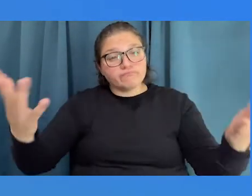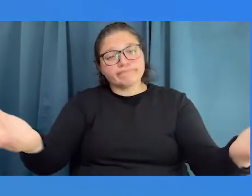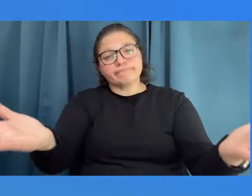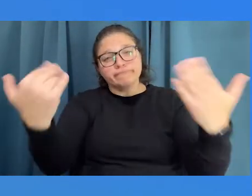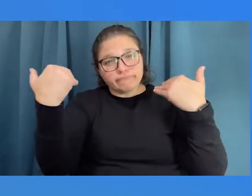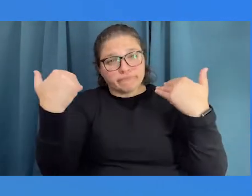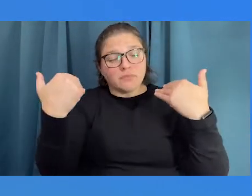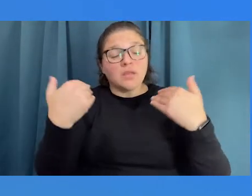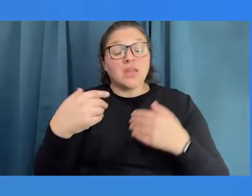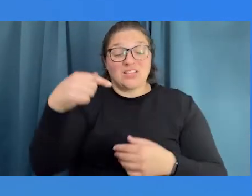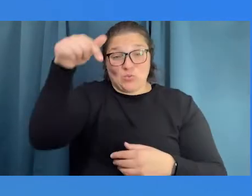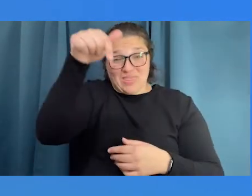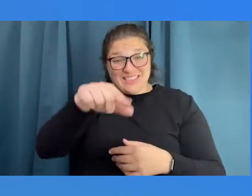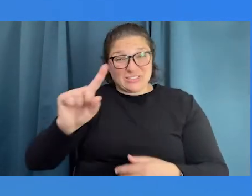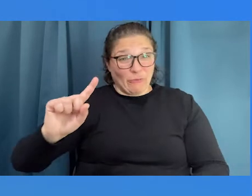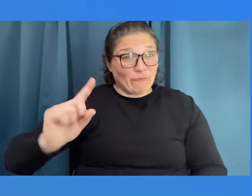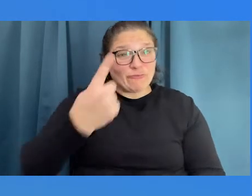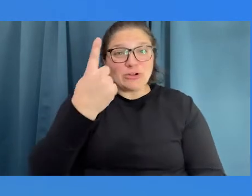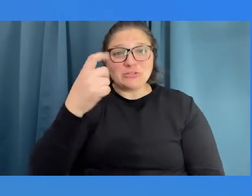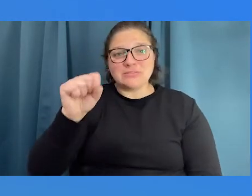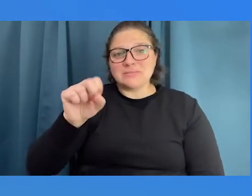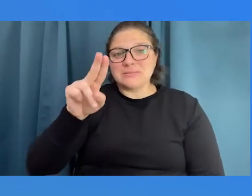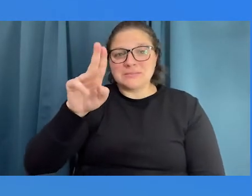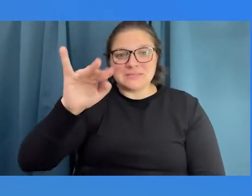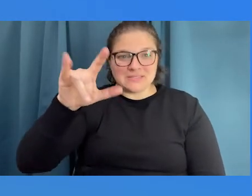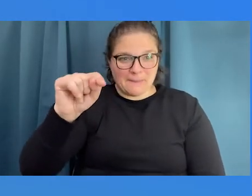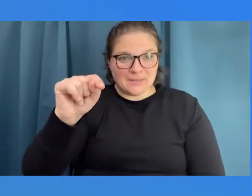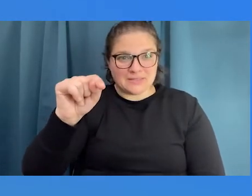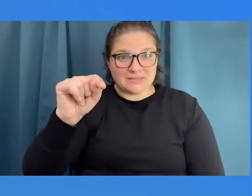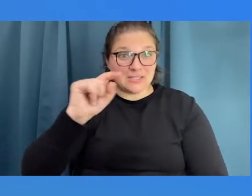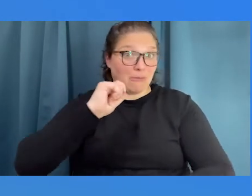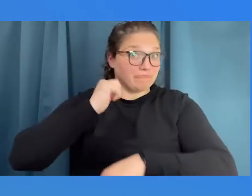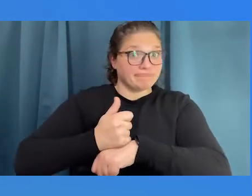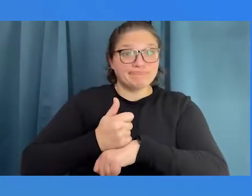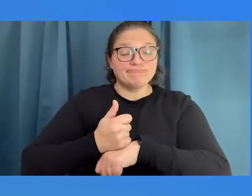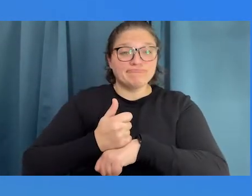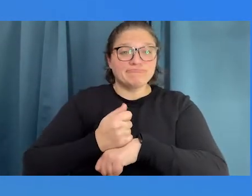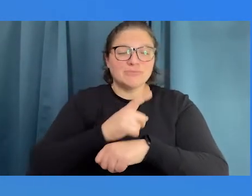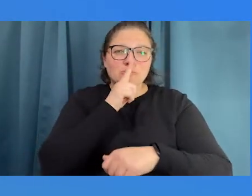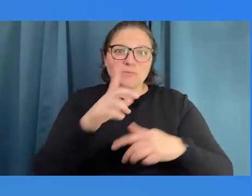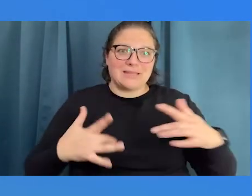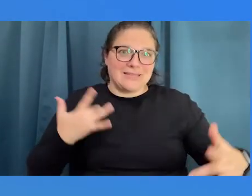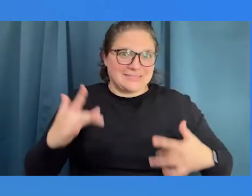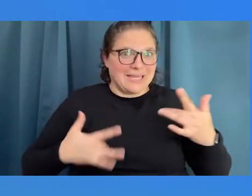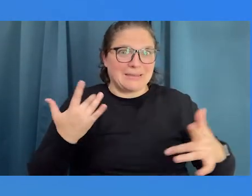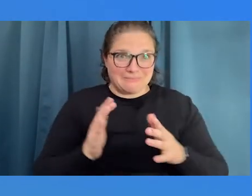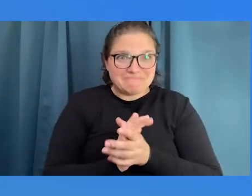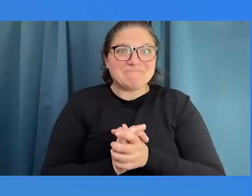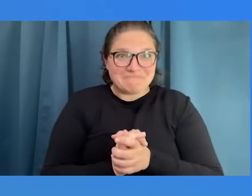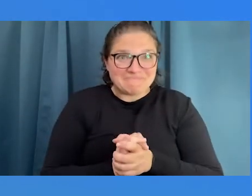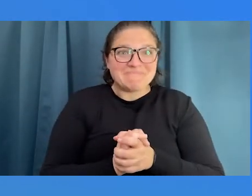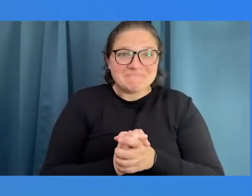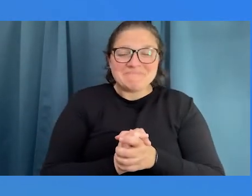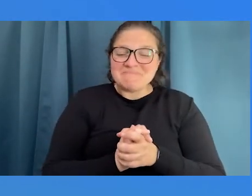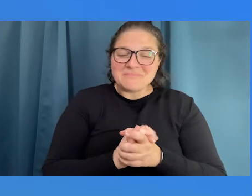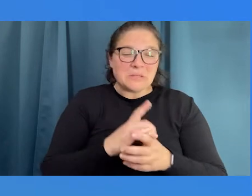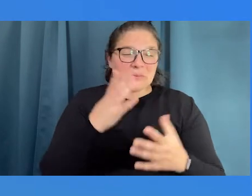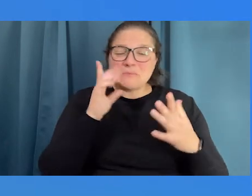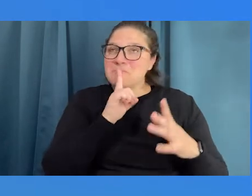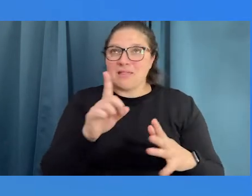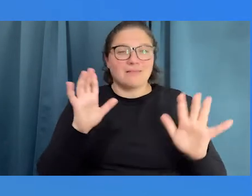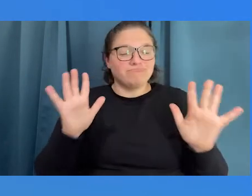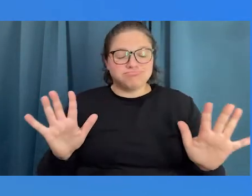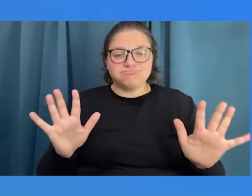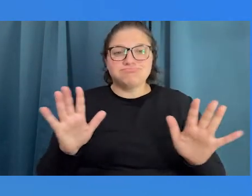the actual first summit that we have done. So we're excited about it, over the top